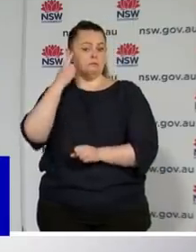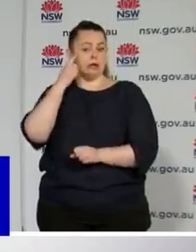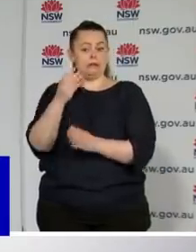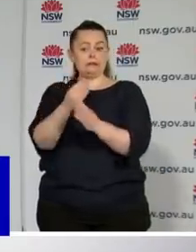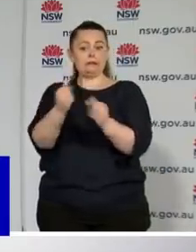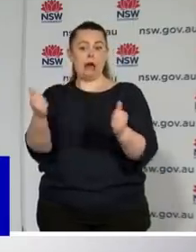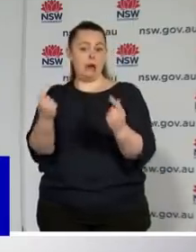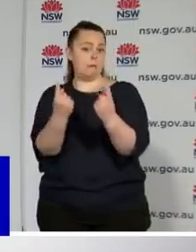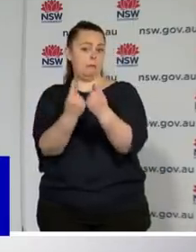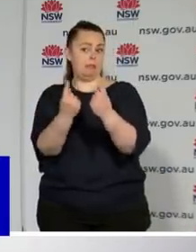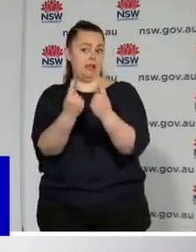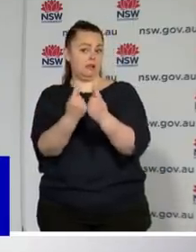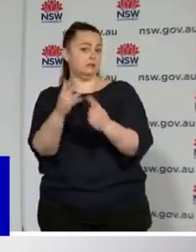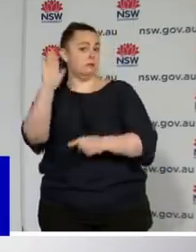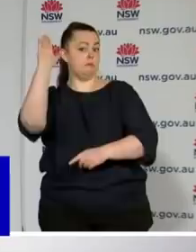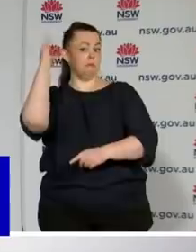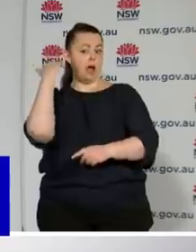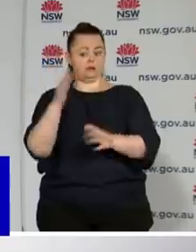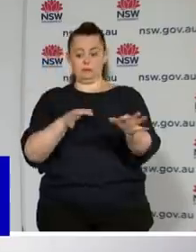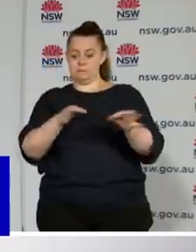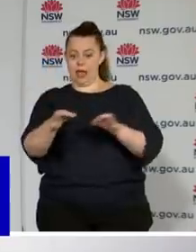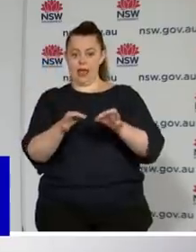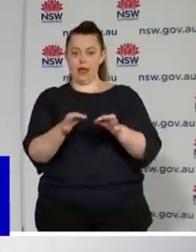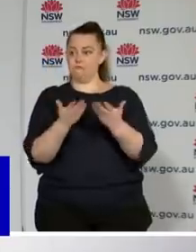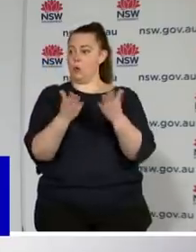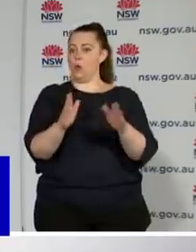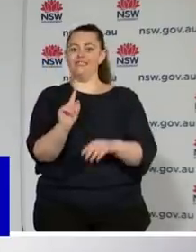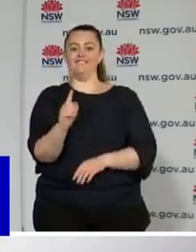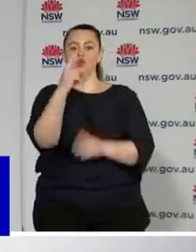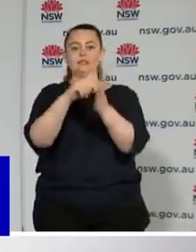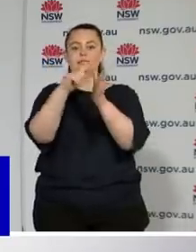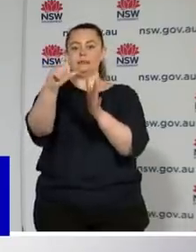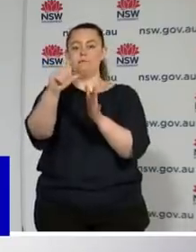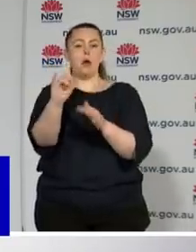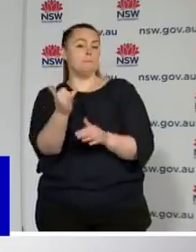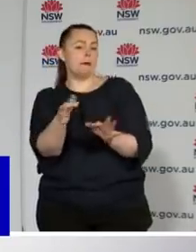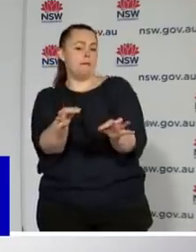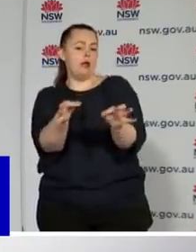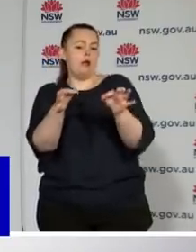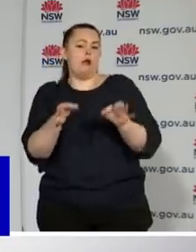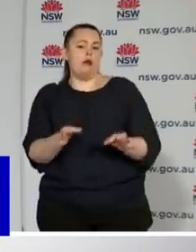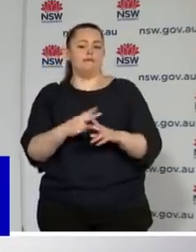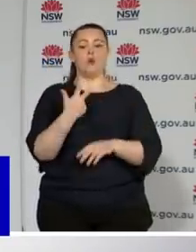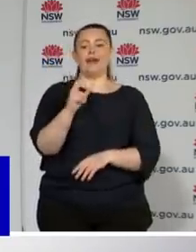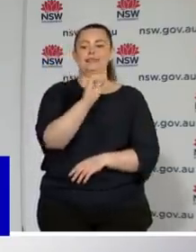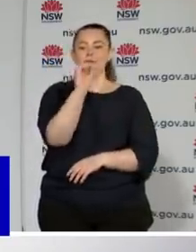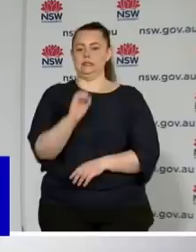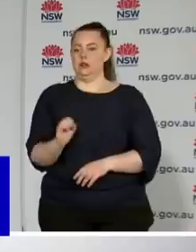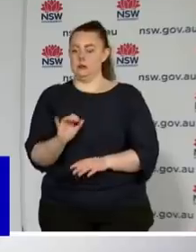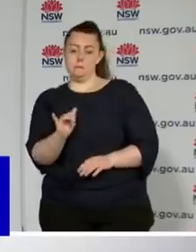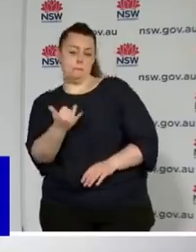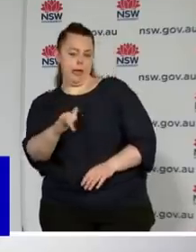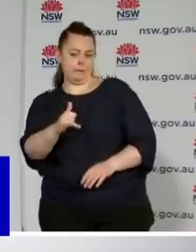There won't be major things, but there will be tweaks. And we'll announce that once we get to 70 per cent double dose. But I do want to foreshadow, I know there are a number of